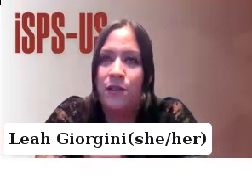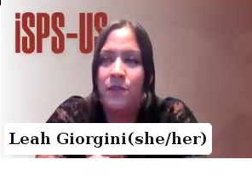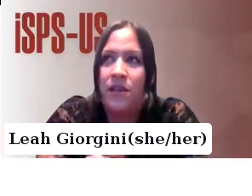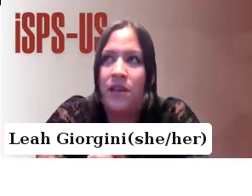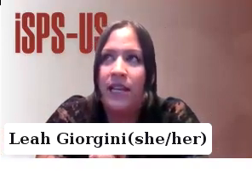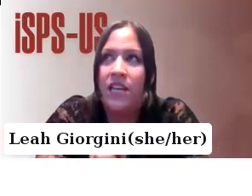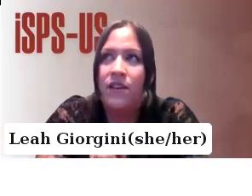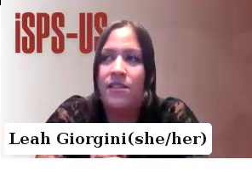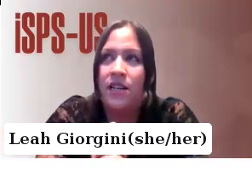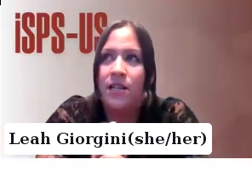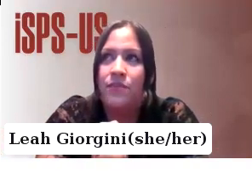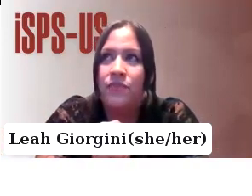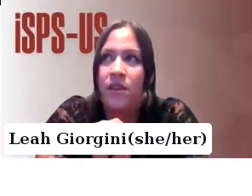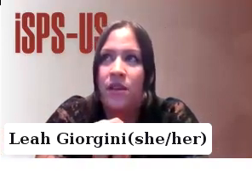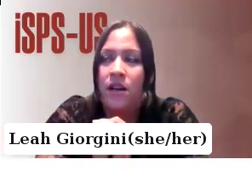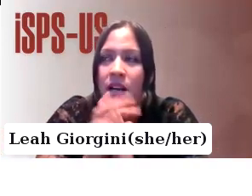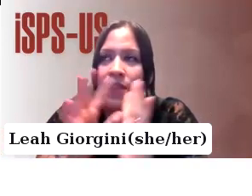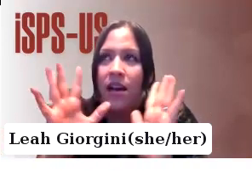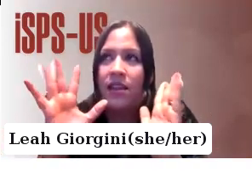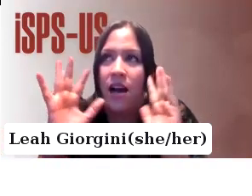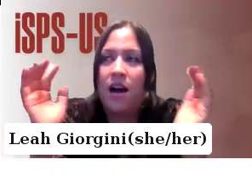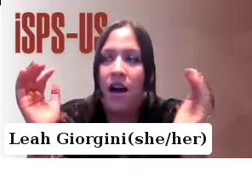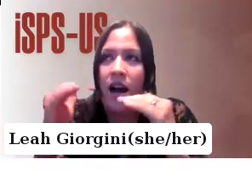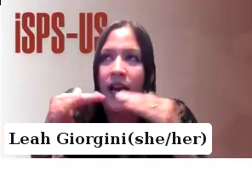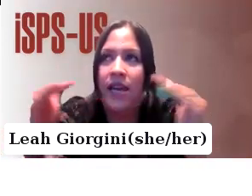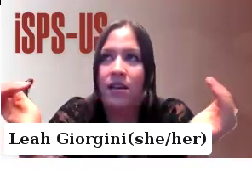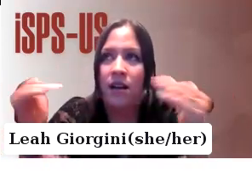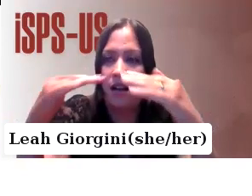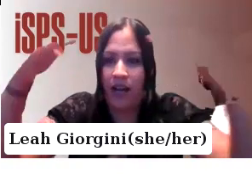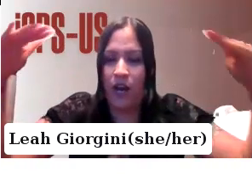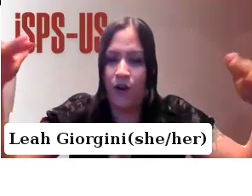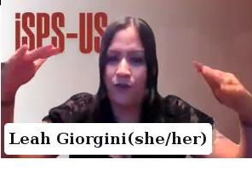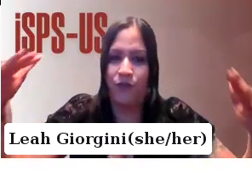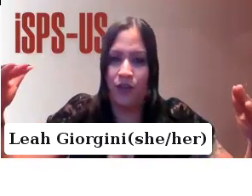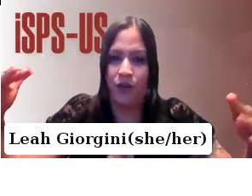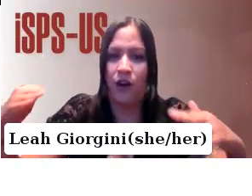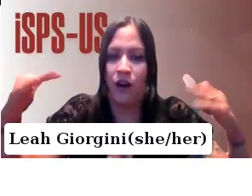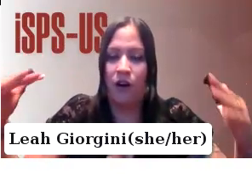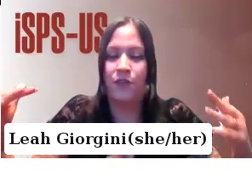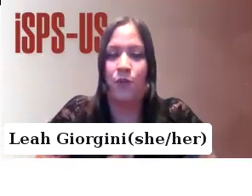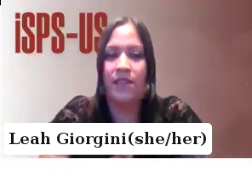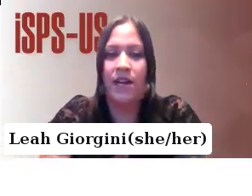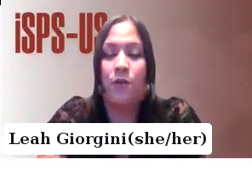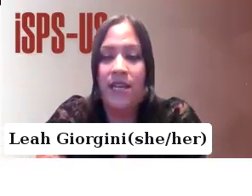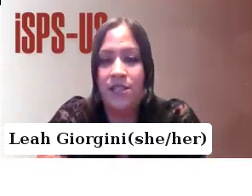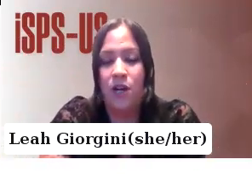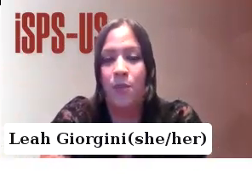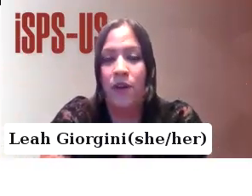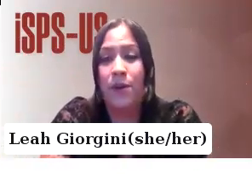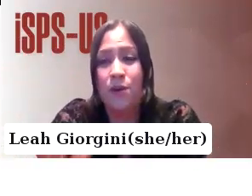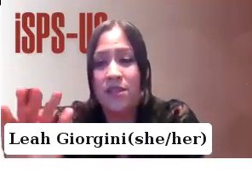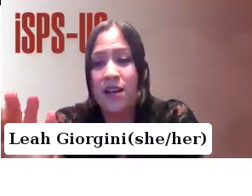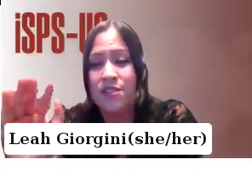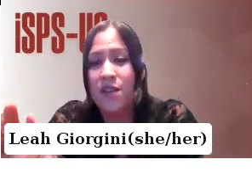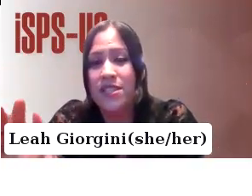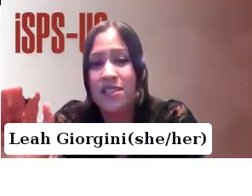in general can give us kind of that high overview of the way that we need to